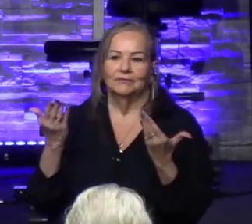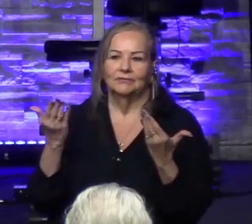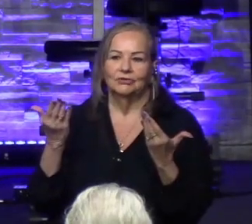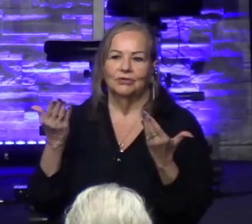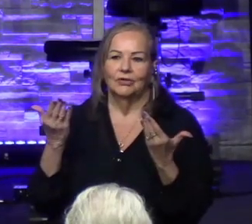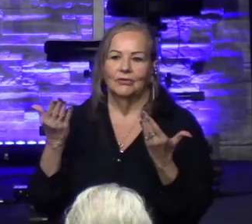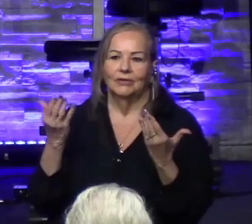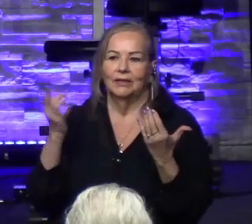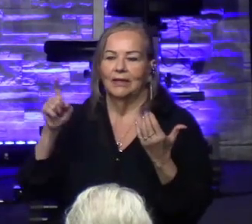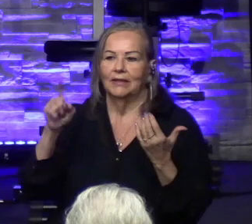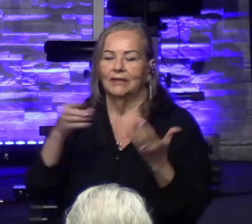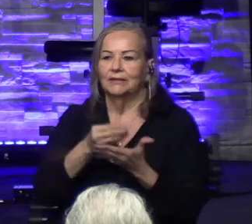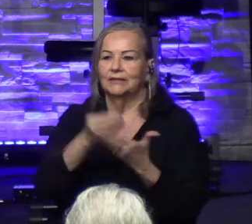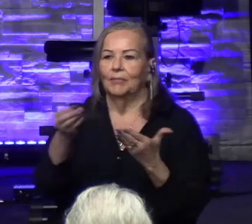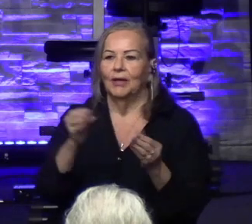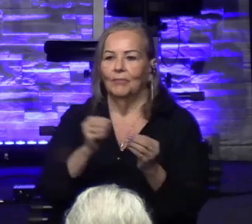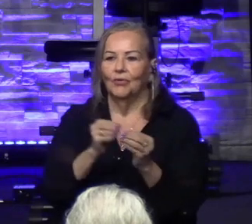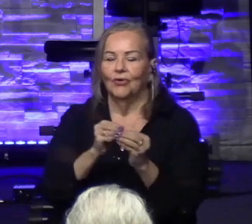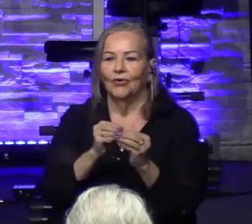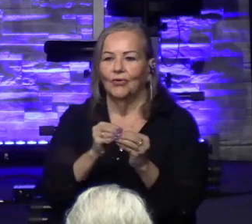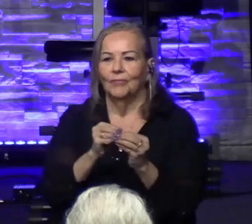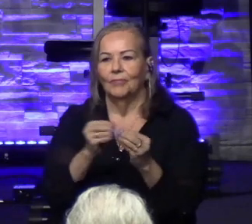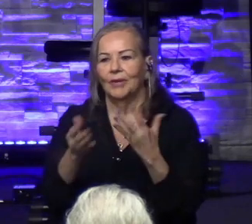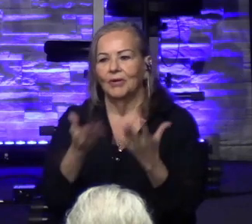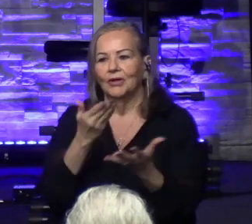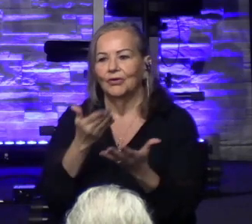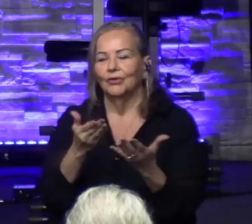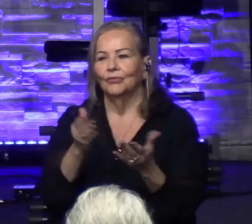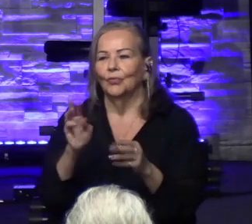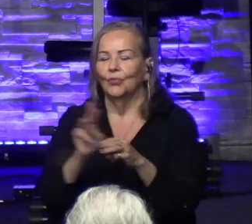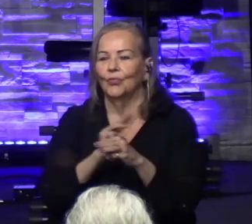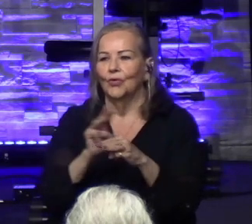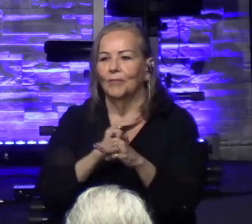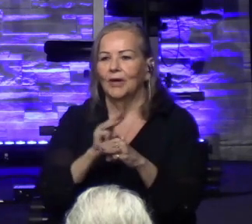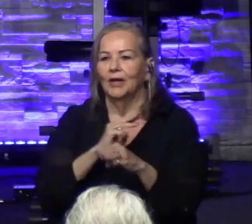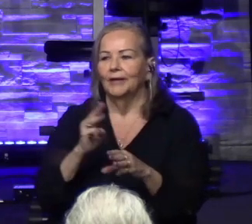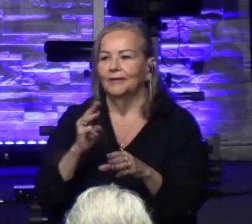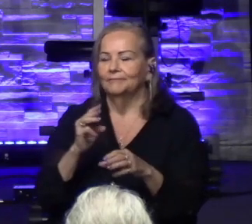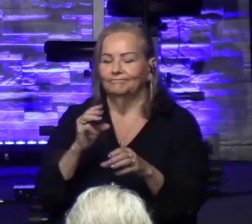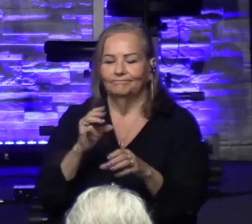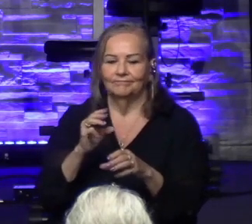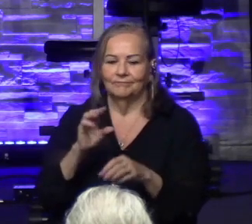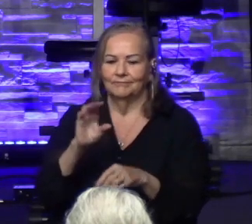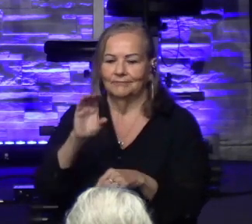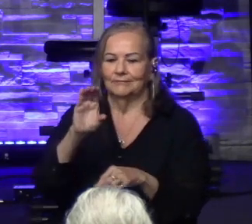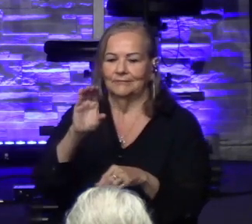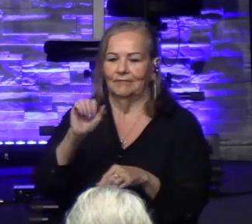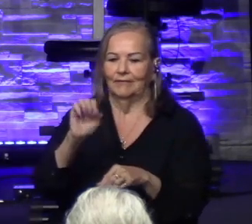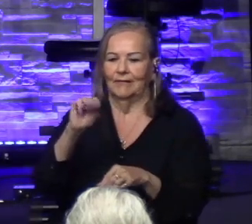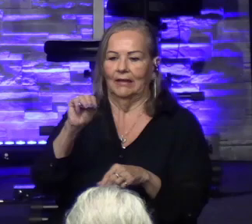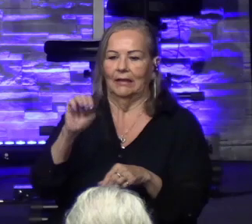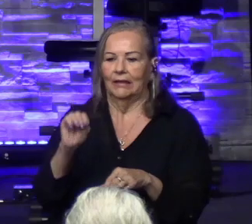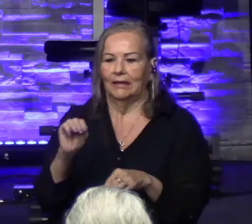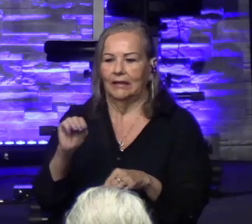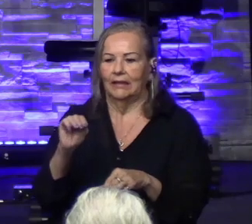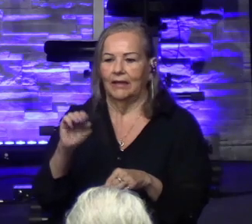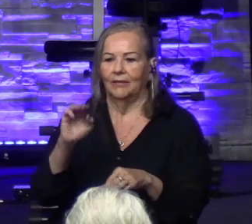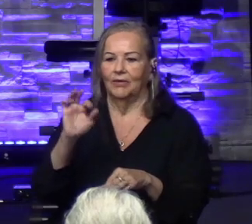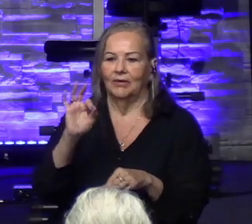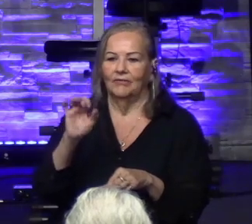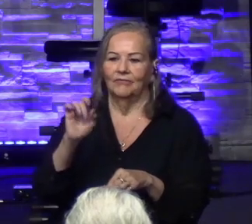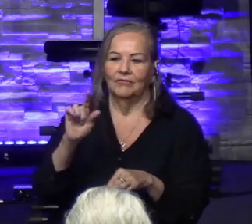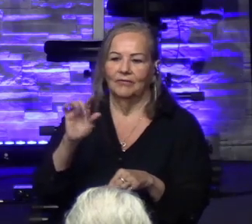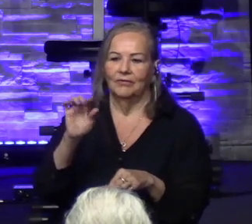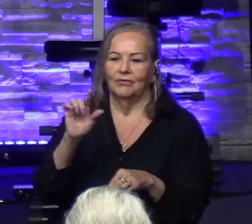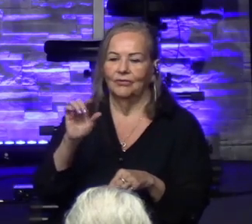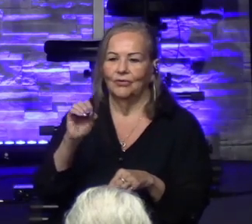green stuff. I guess I could have worn my camouflage stuff. That would have been kind of green, but I don't think that would be appropriate up here to be wearing camel